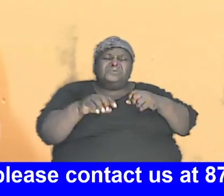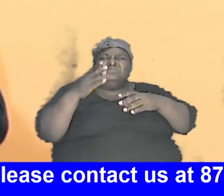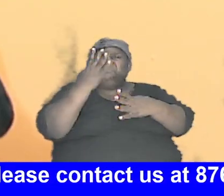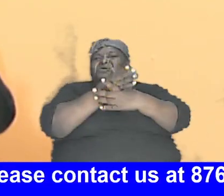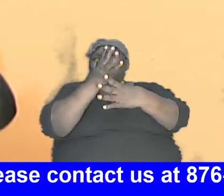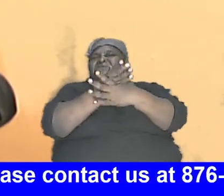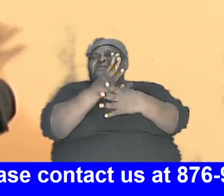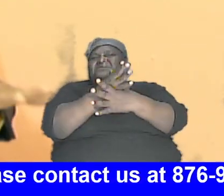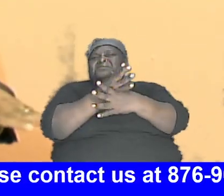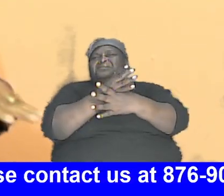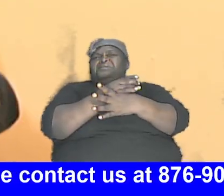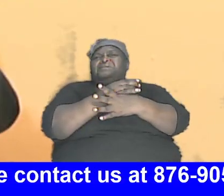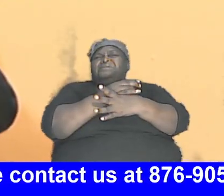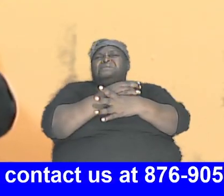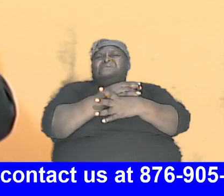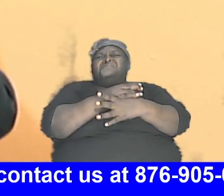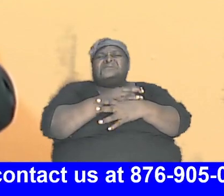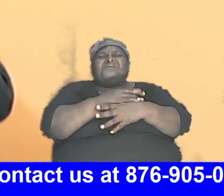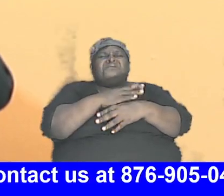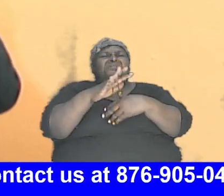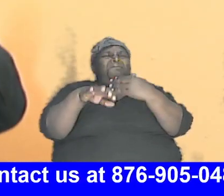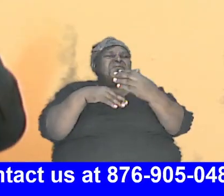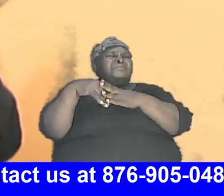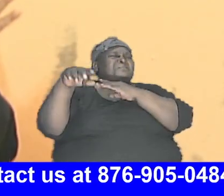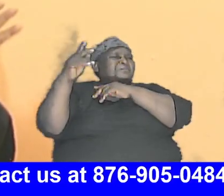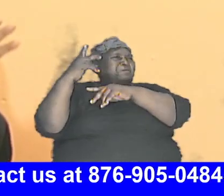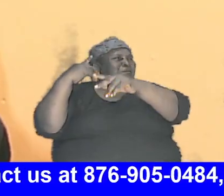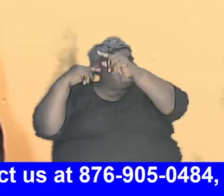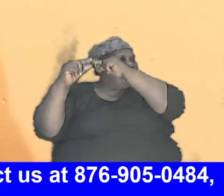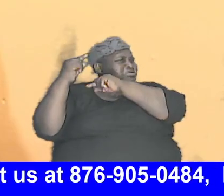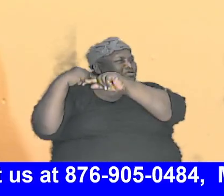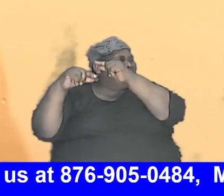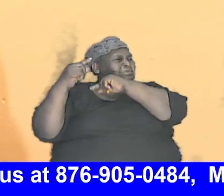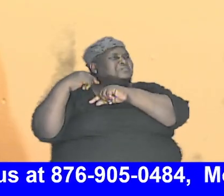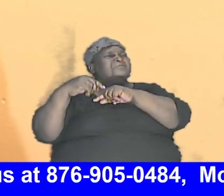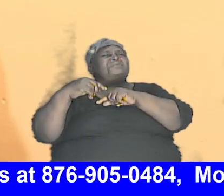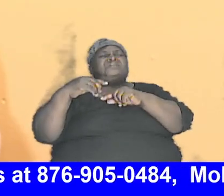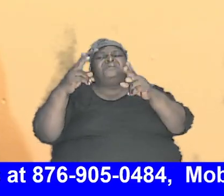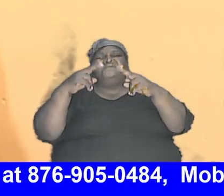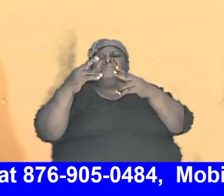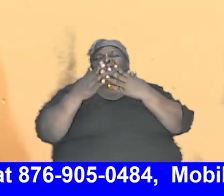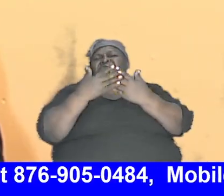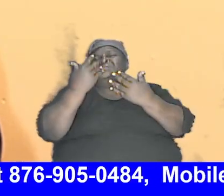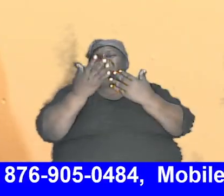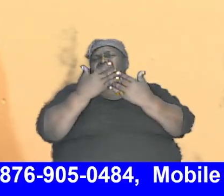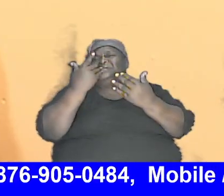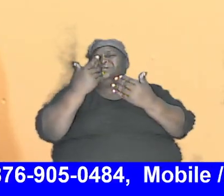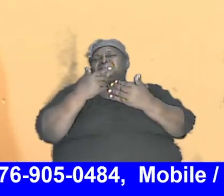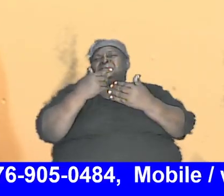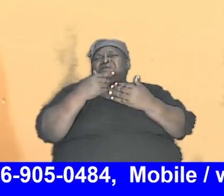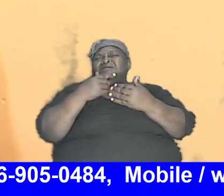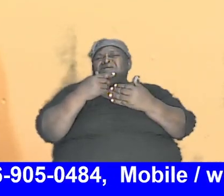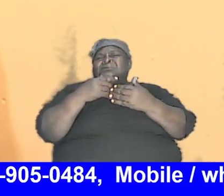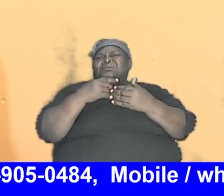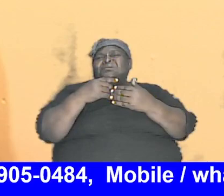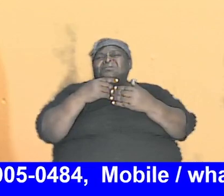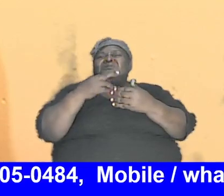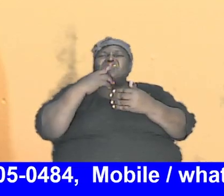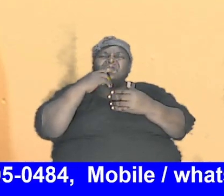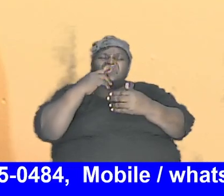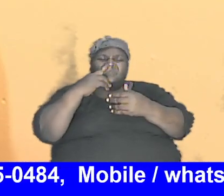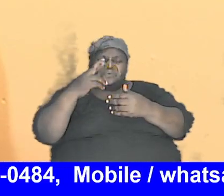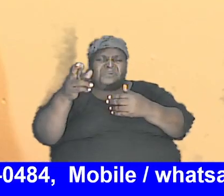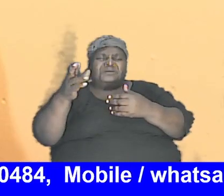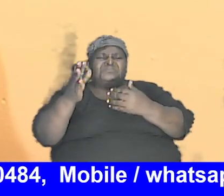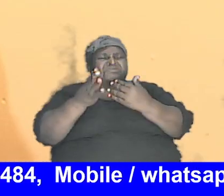the whole genetics and the technical things that I'm talking it's very simple and you just want to look at it one or two times and you will realize that